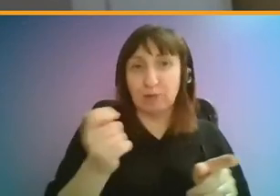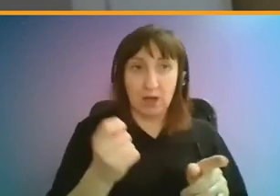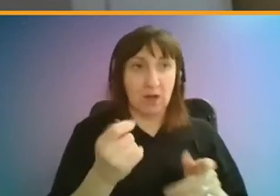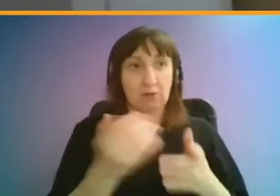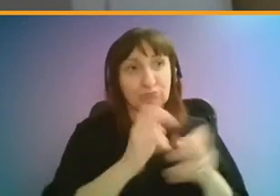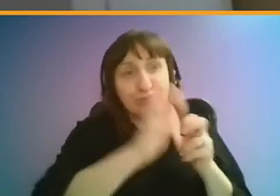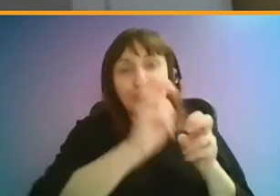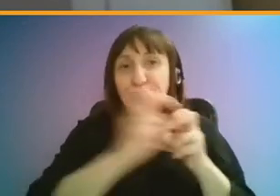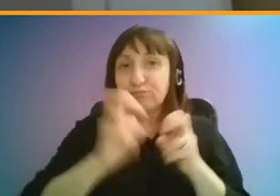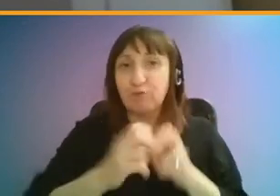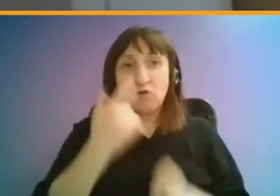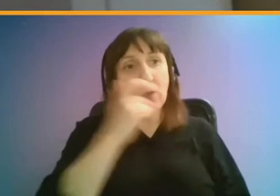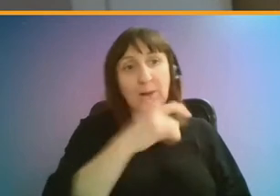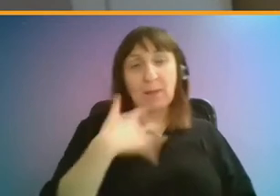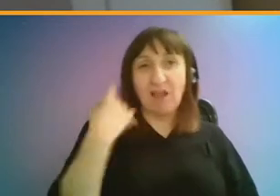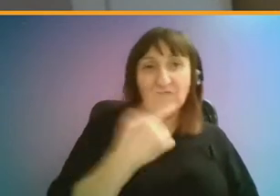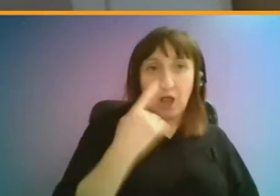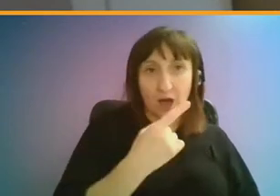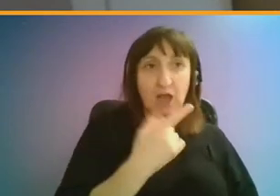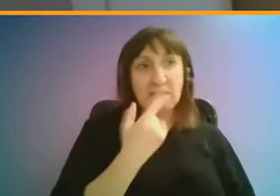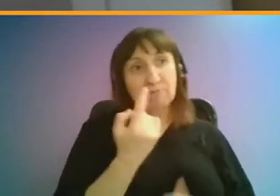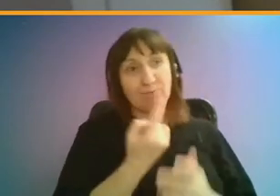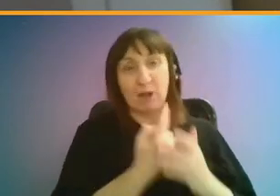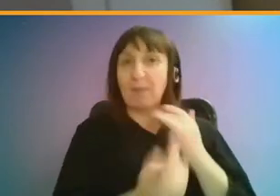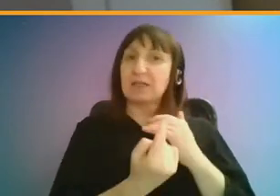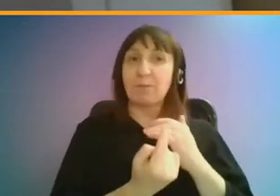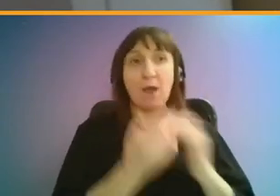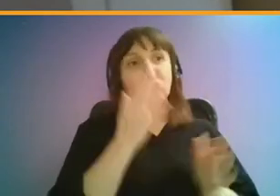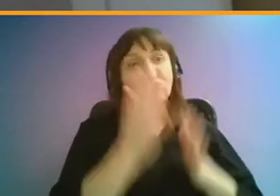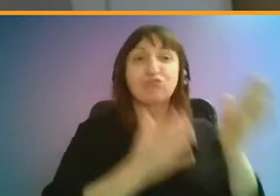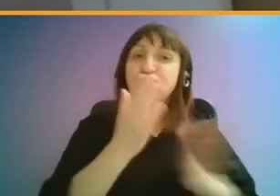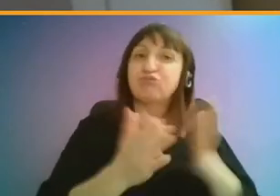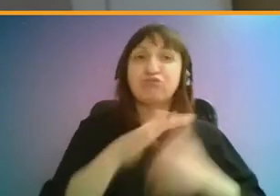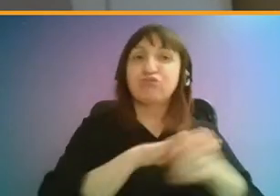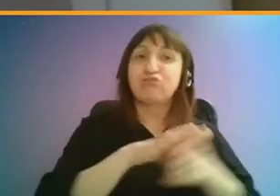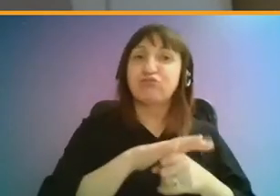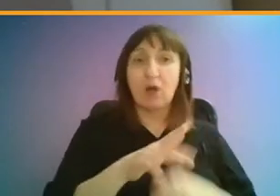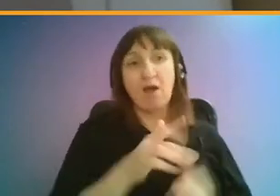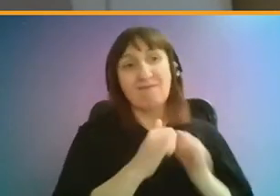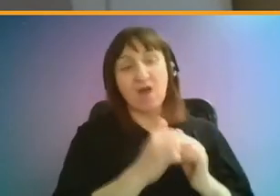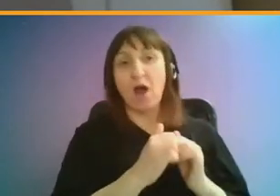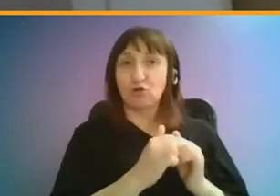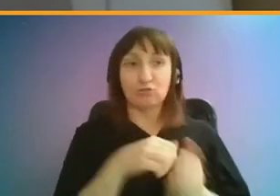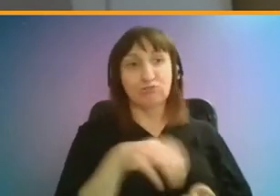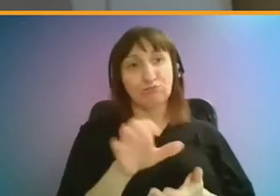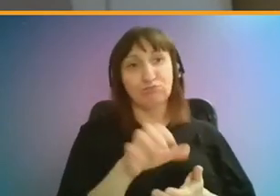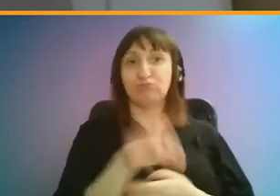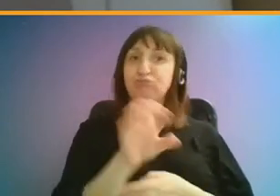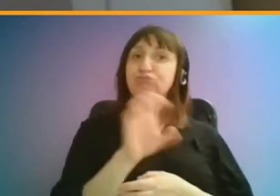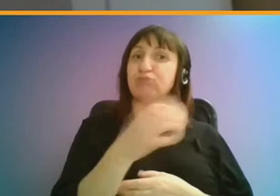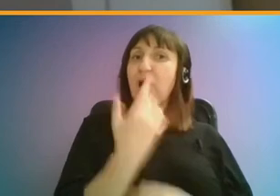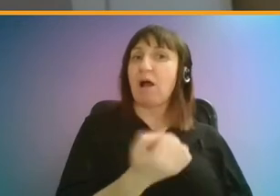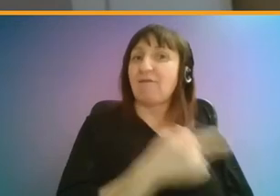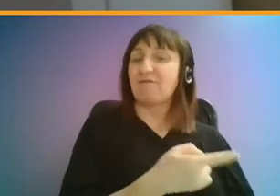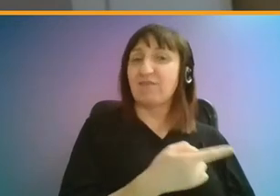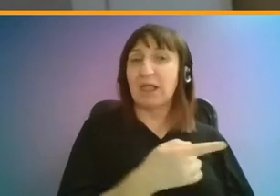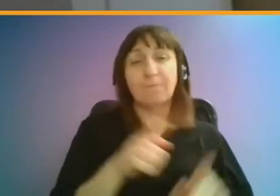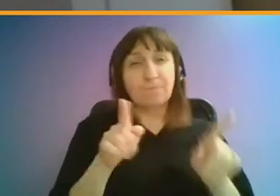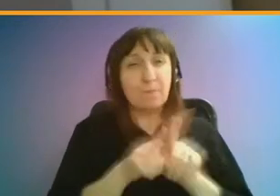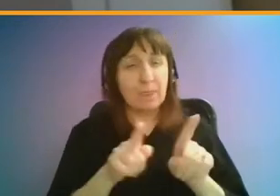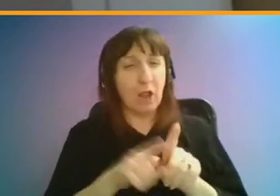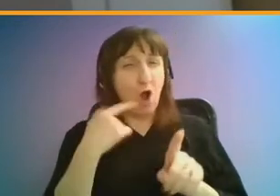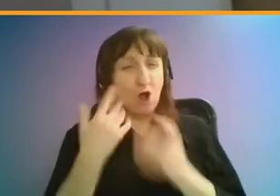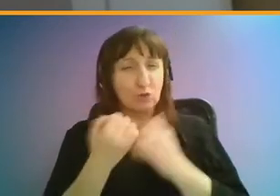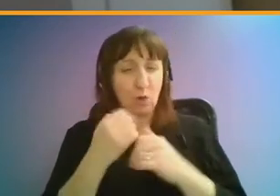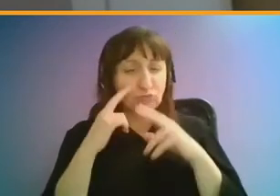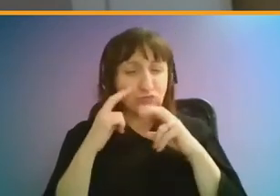to a lot of young Londoners and really helps give them that independence and getting around. And they really value that. I think also, you know, we found